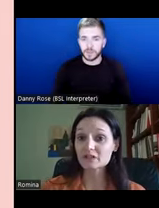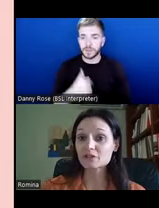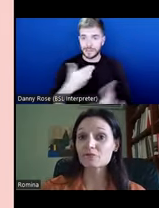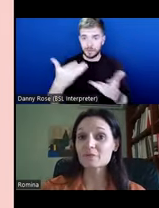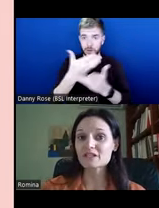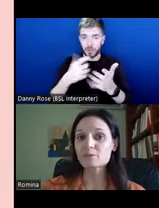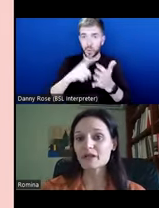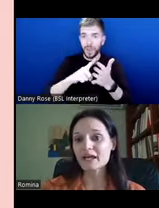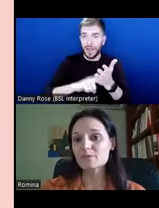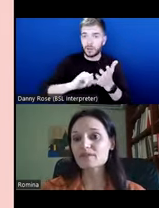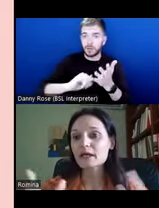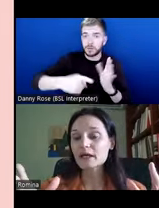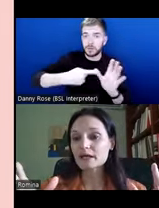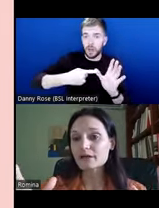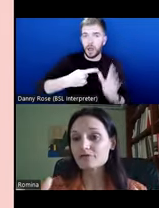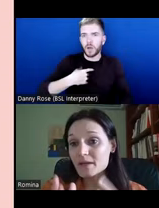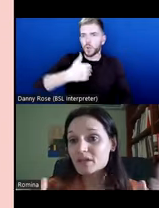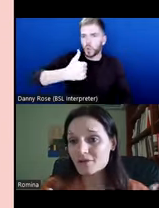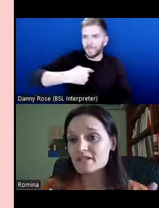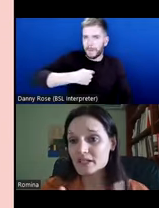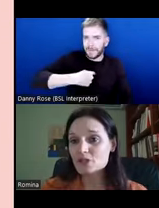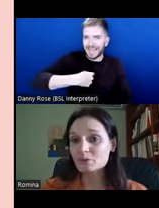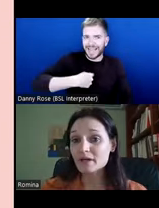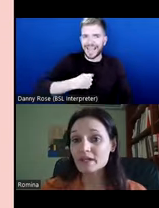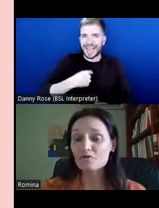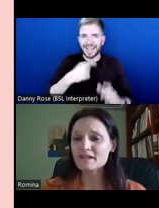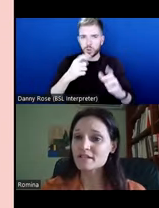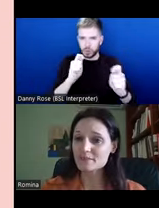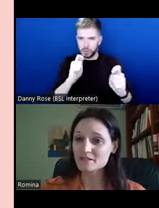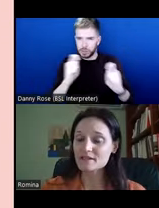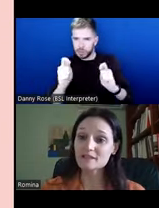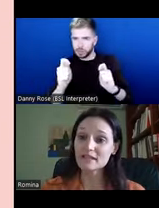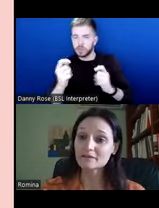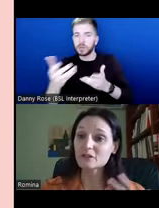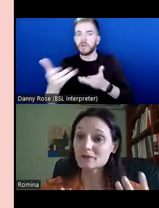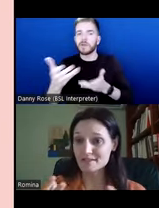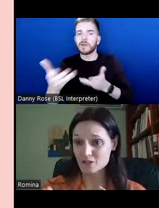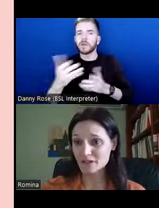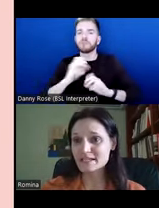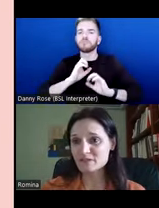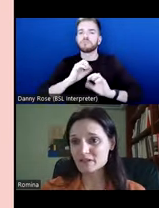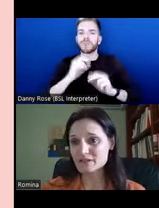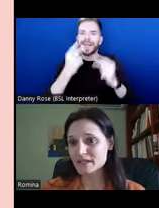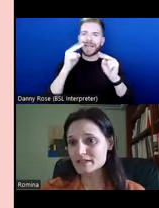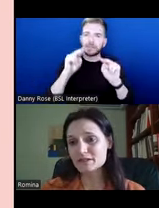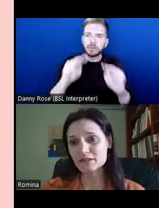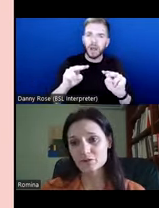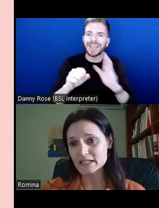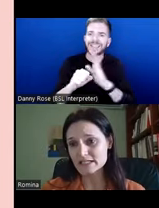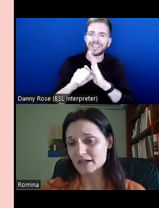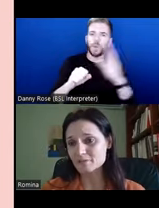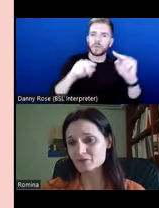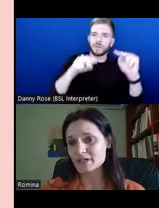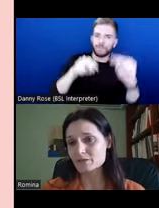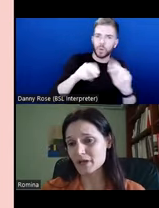that it would be good for me to perhaps frame the conversation by offering some insights on how decolonisation has been discussed, the